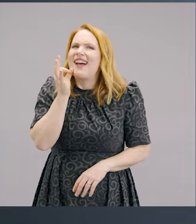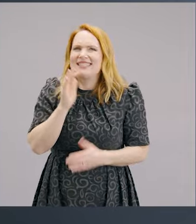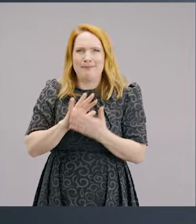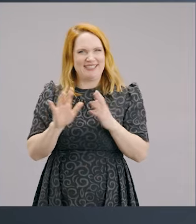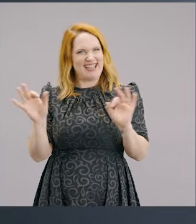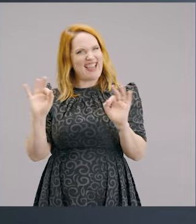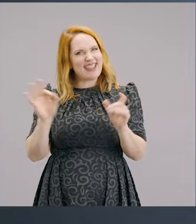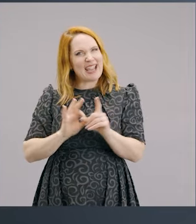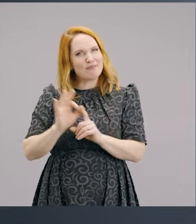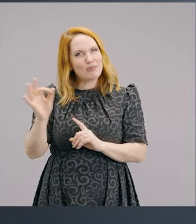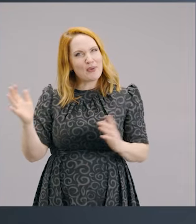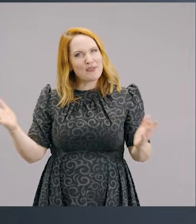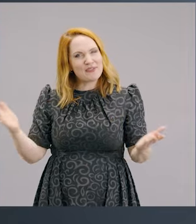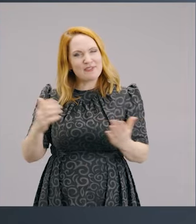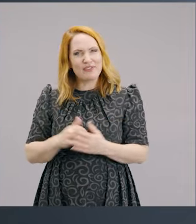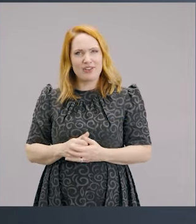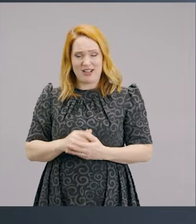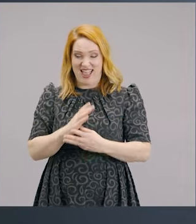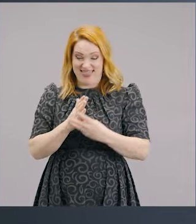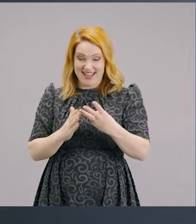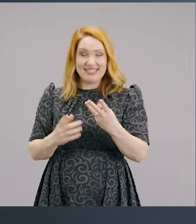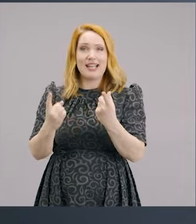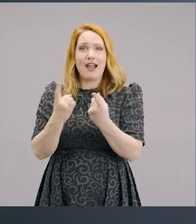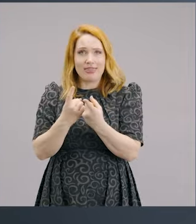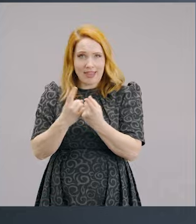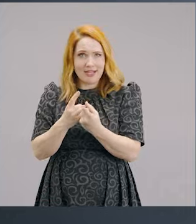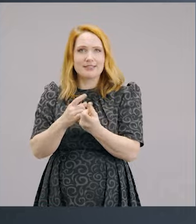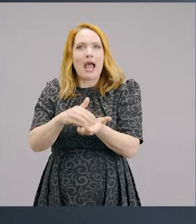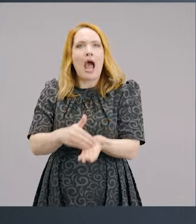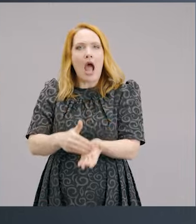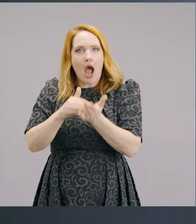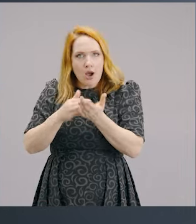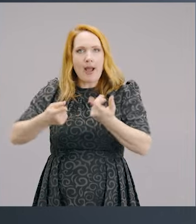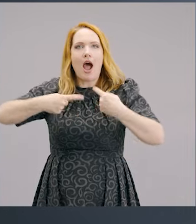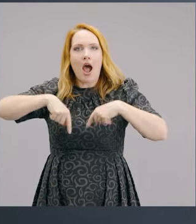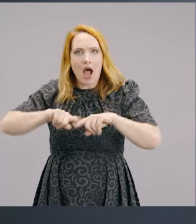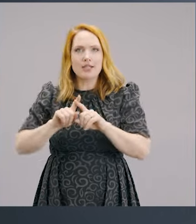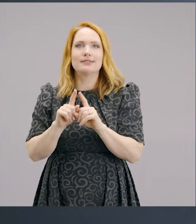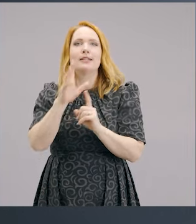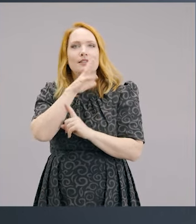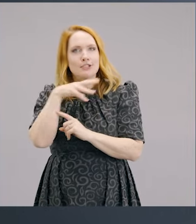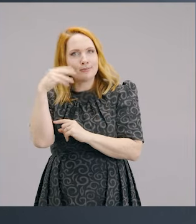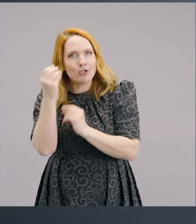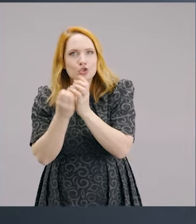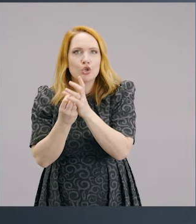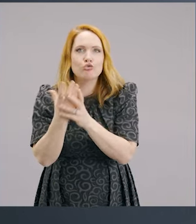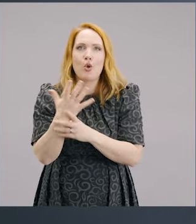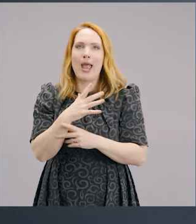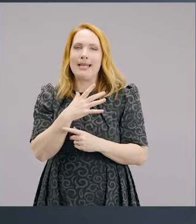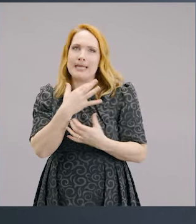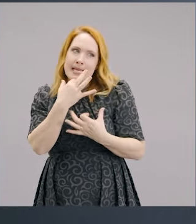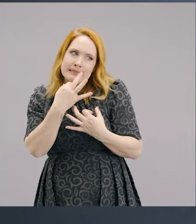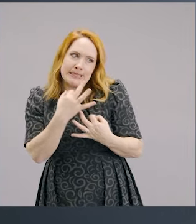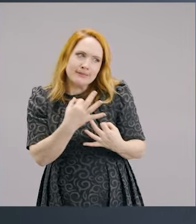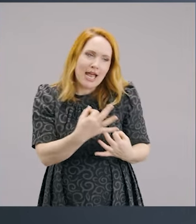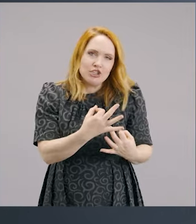And all these things are spiritual exercises that help us to grow spiritually and to push back temptation